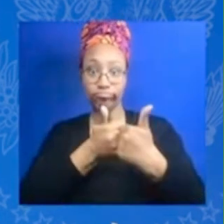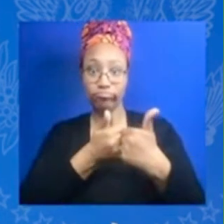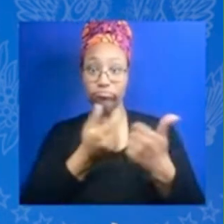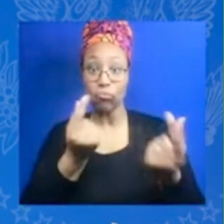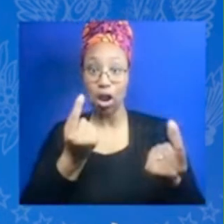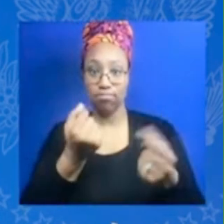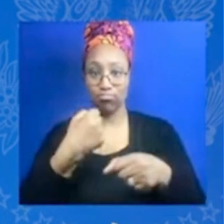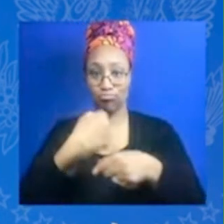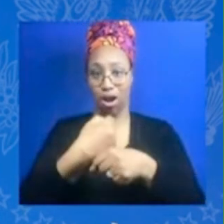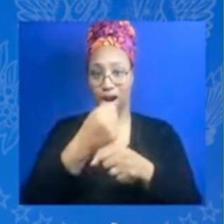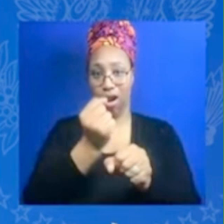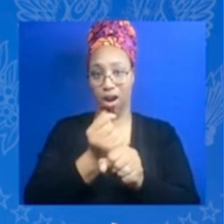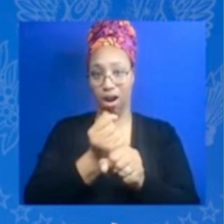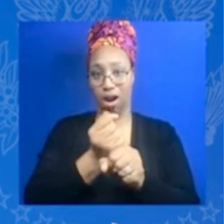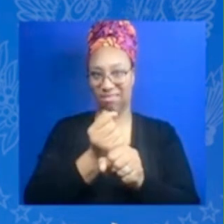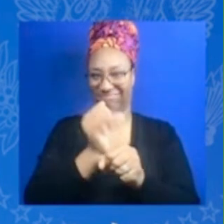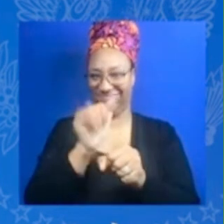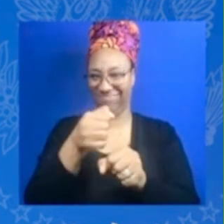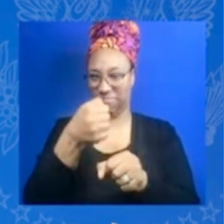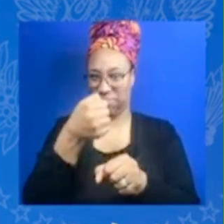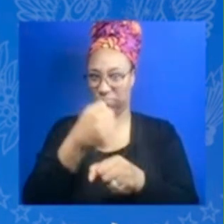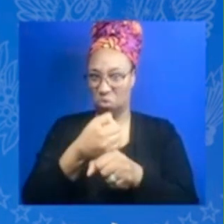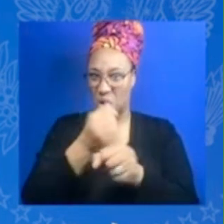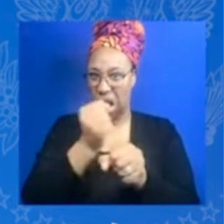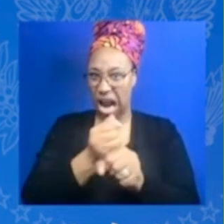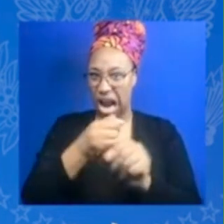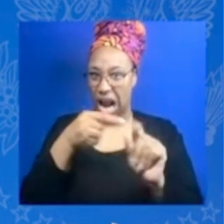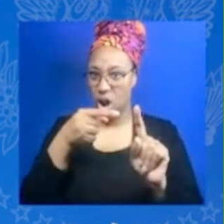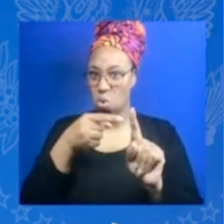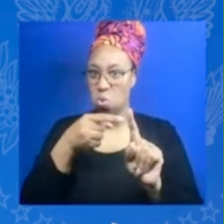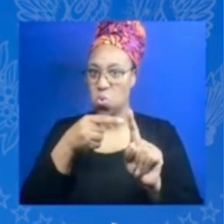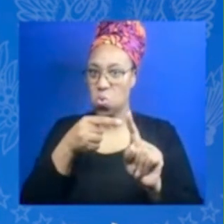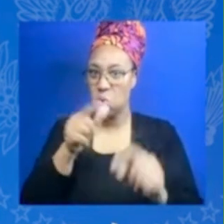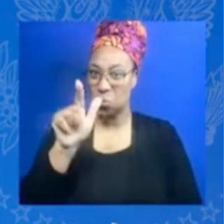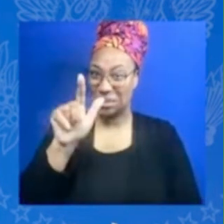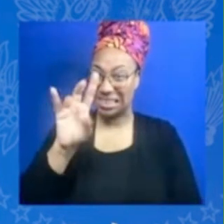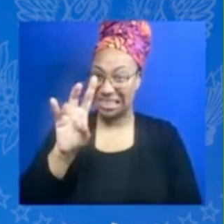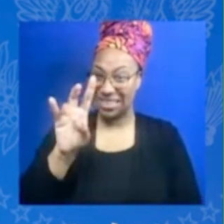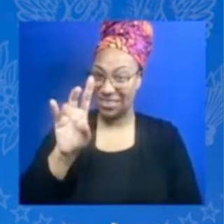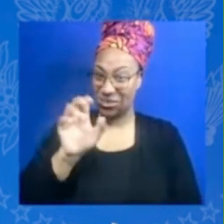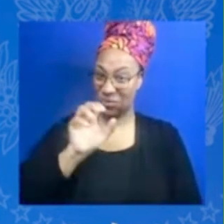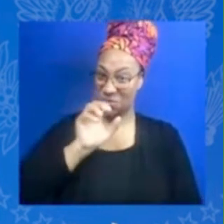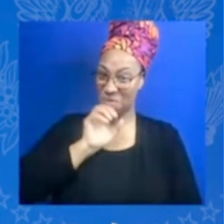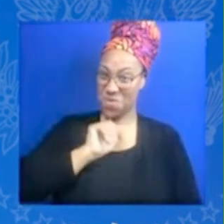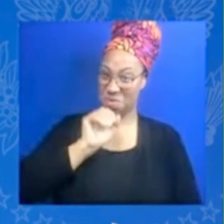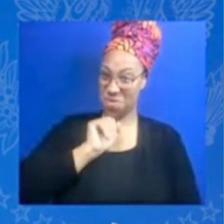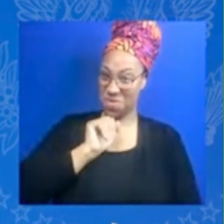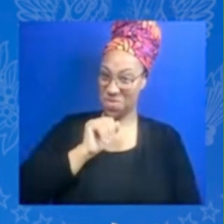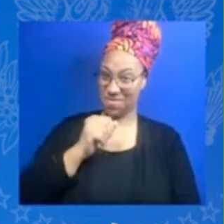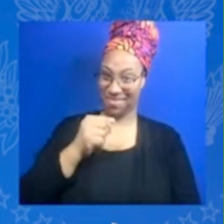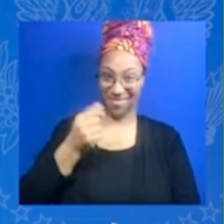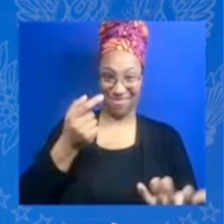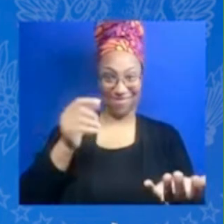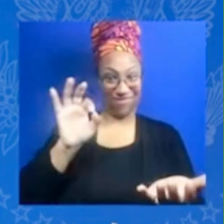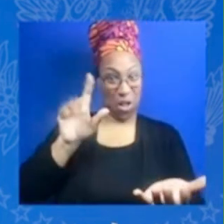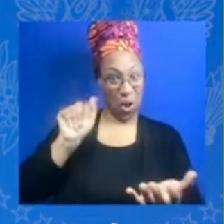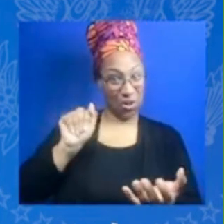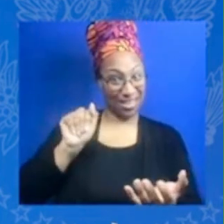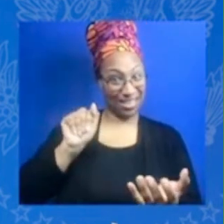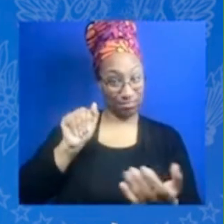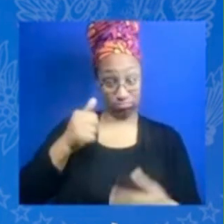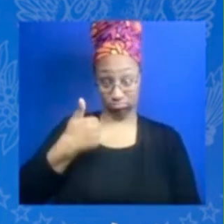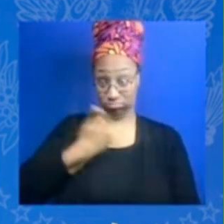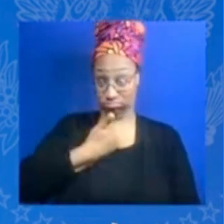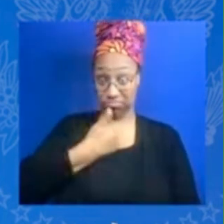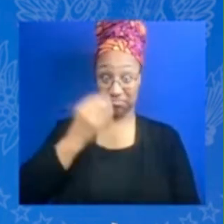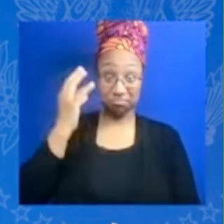at the time I was a 27 year old girl from Clearwater Beach Florida with no business experience driving around North Carolina begging